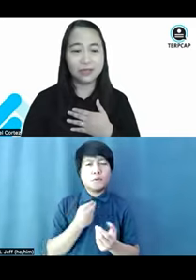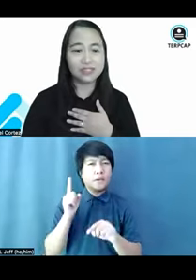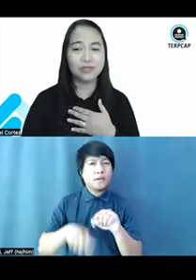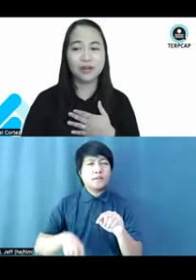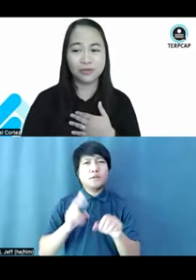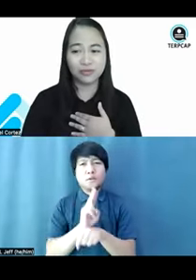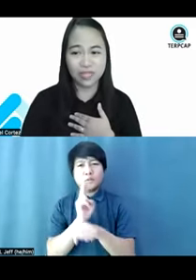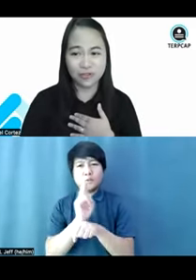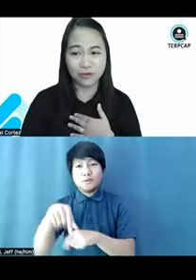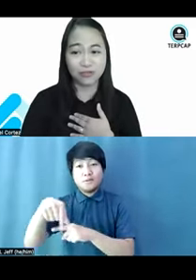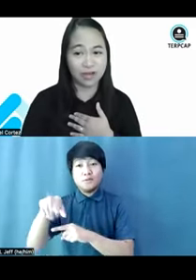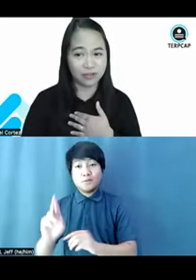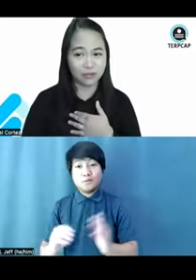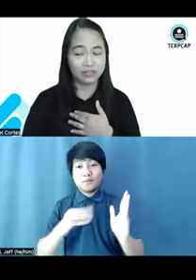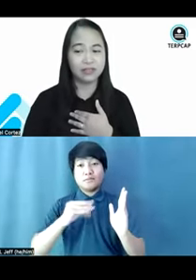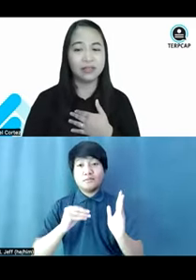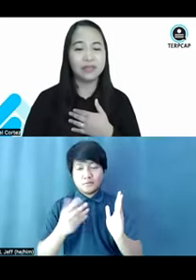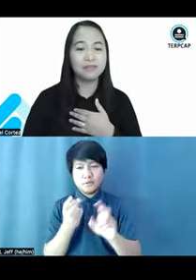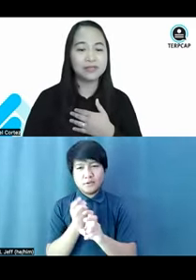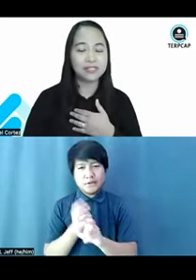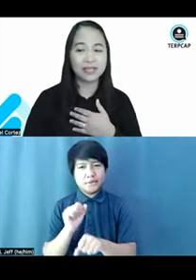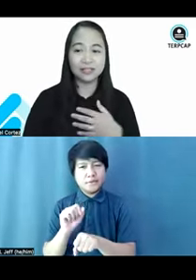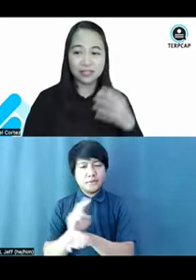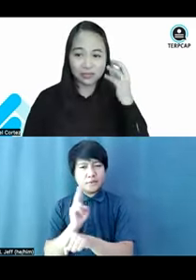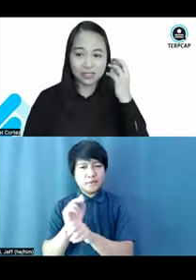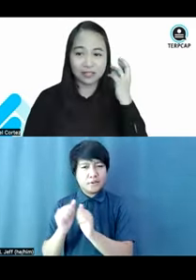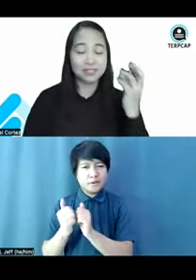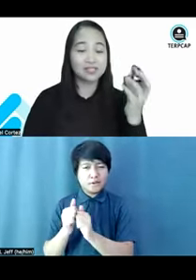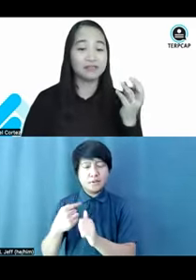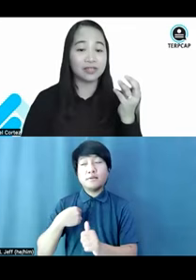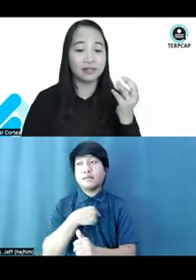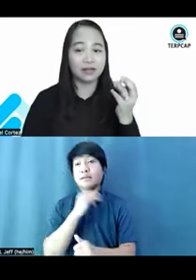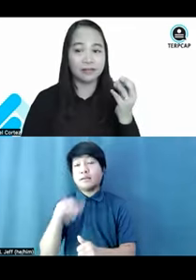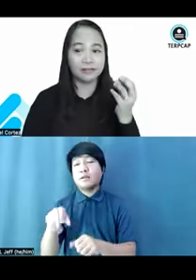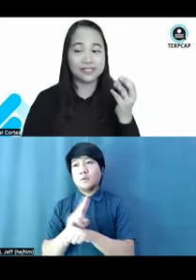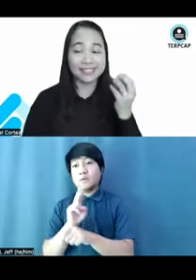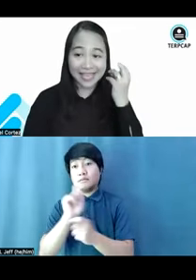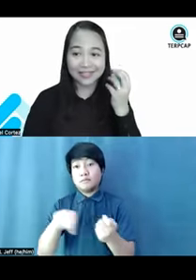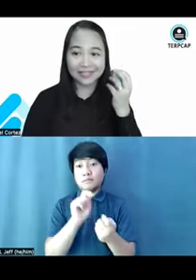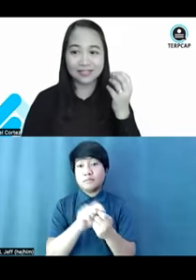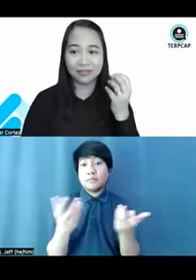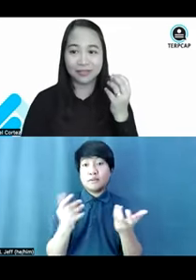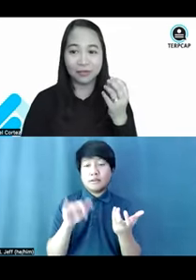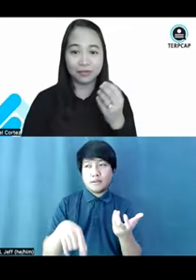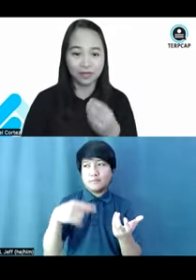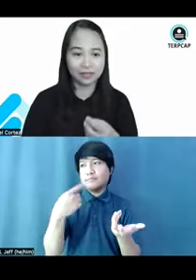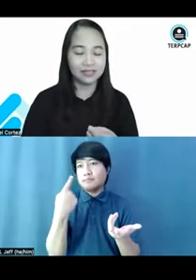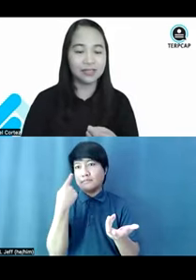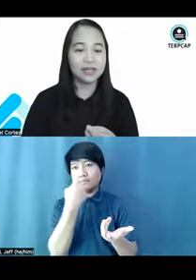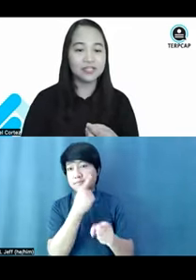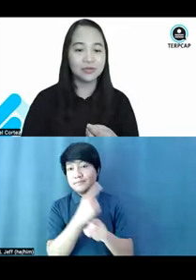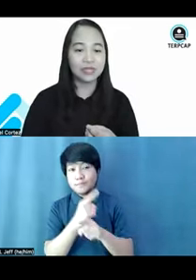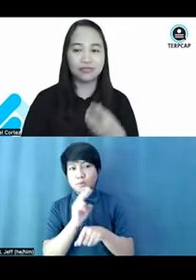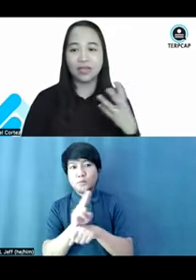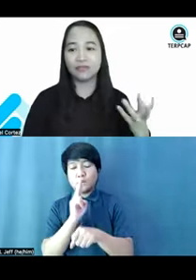use the QR code feature feature or function. Because again, it is using a specific sense of our body.